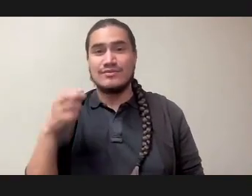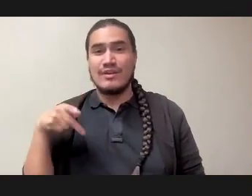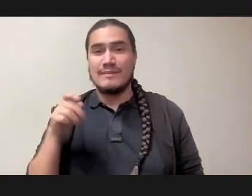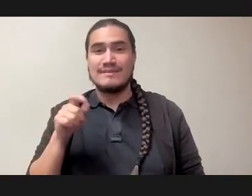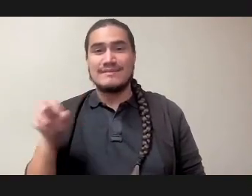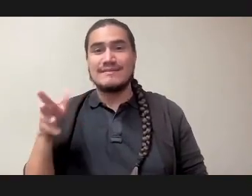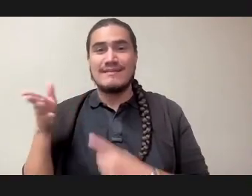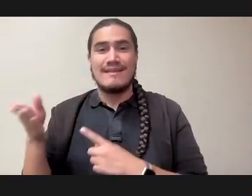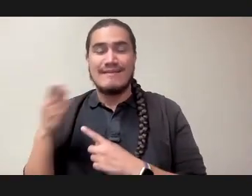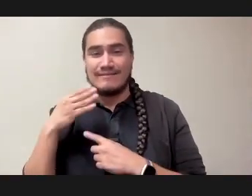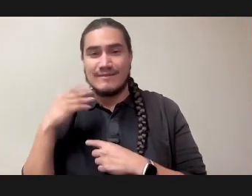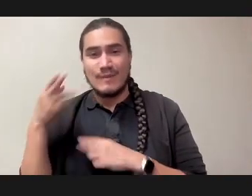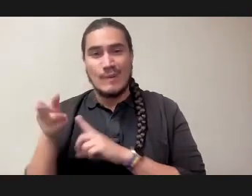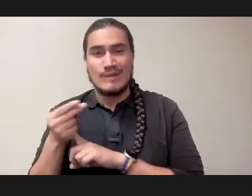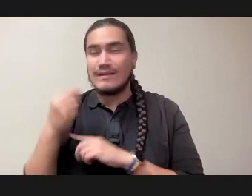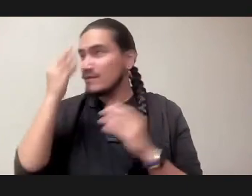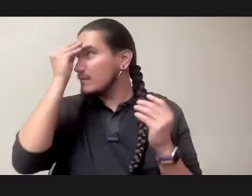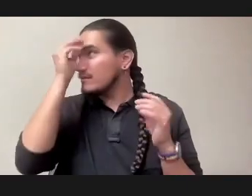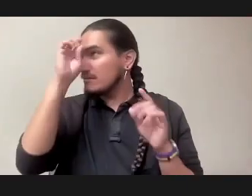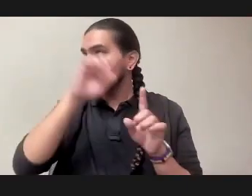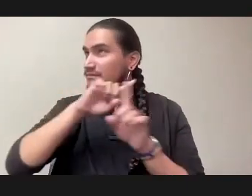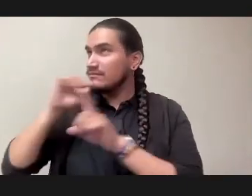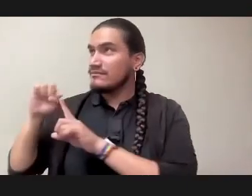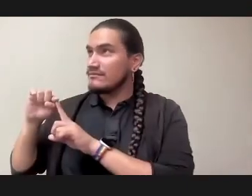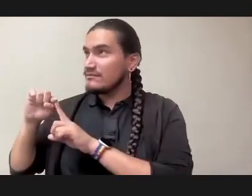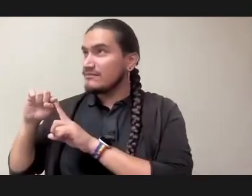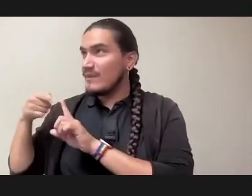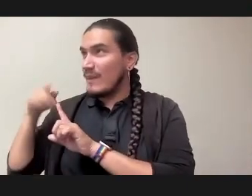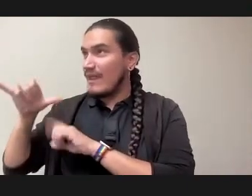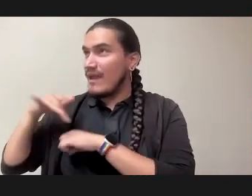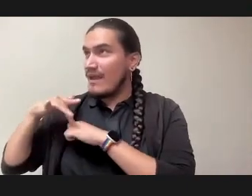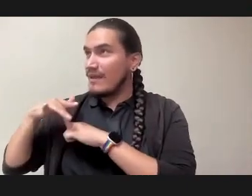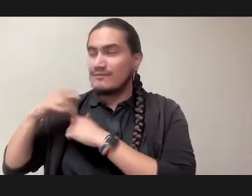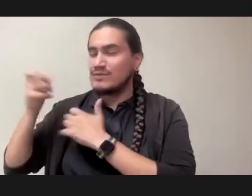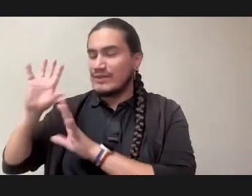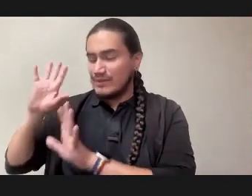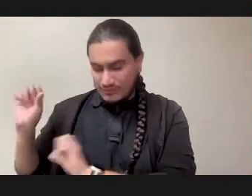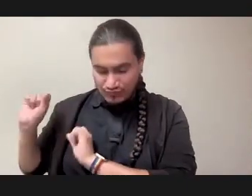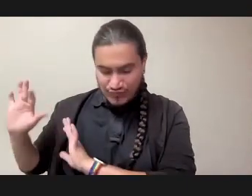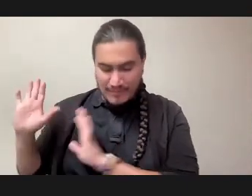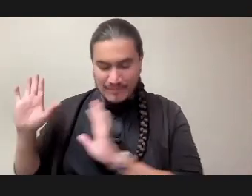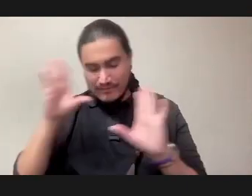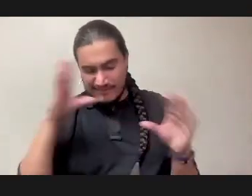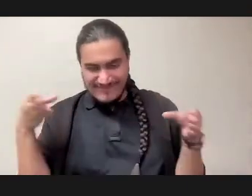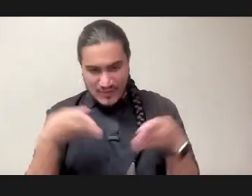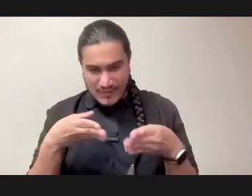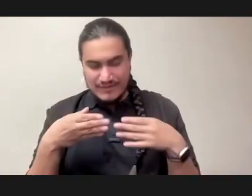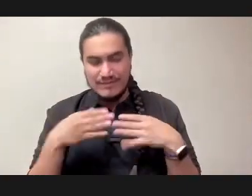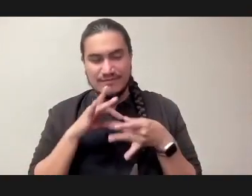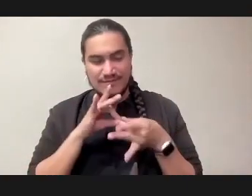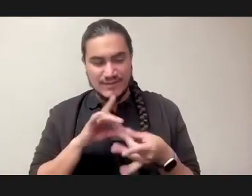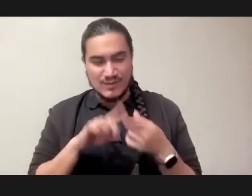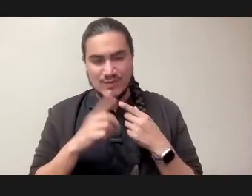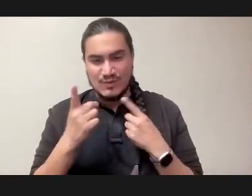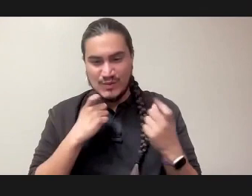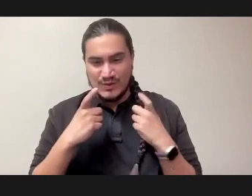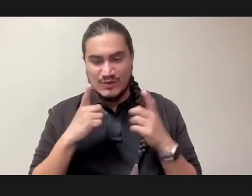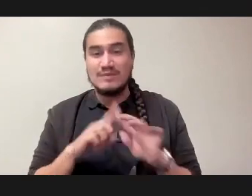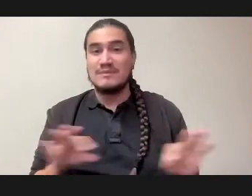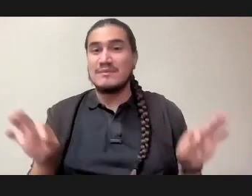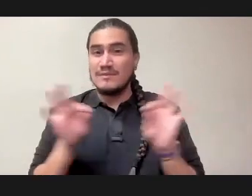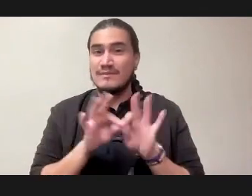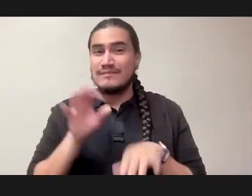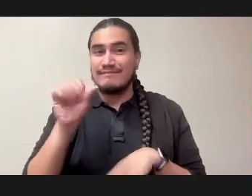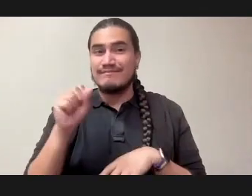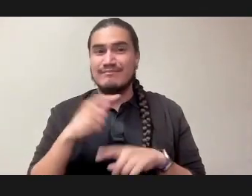struggling and thinking about that right now. I'm trying to be present, dealing with the questions, which are important, but I'm little